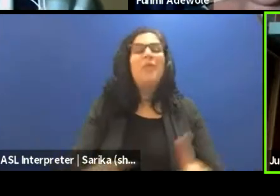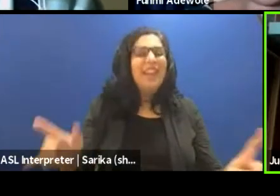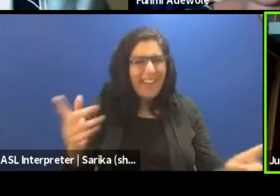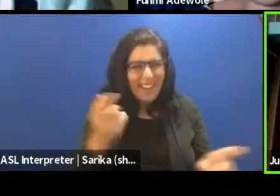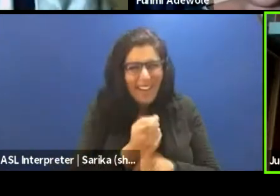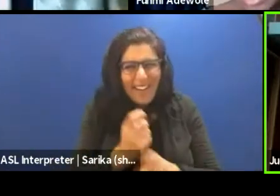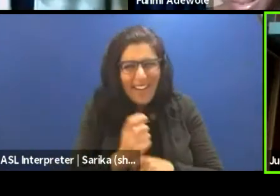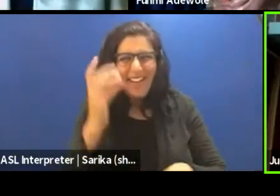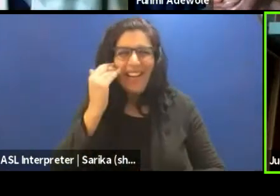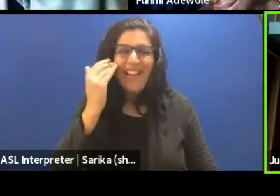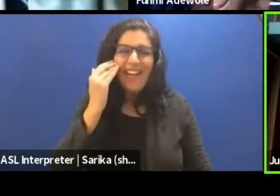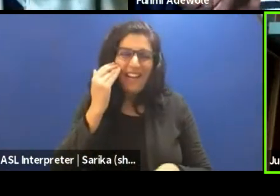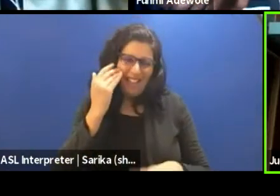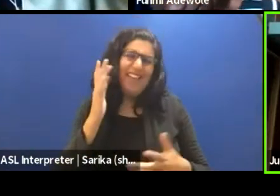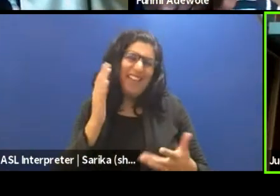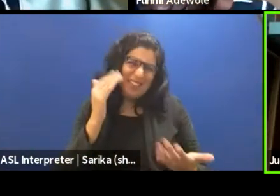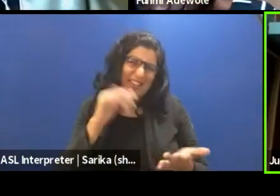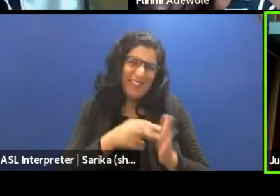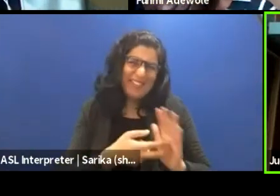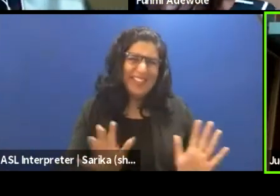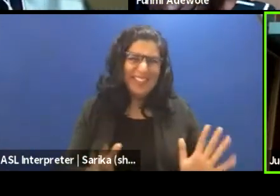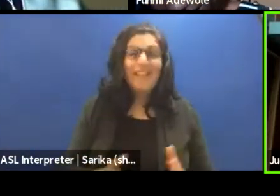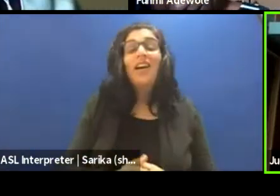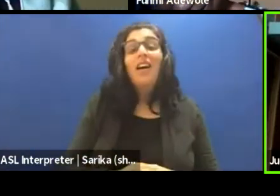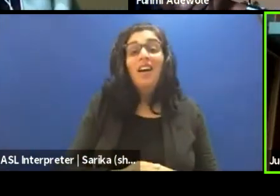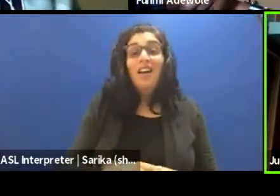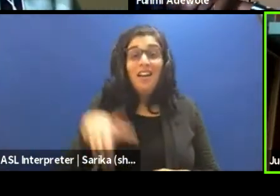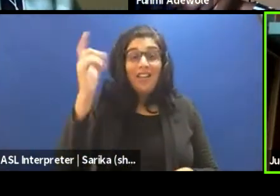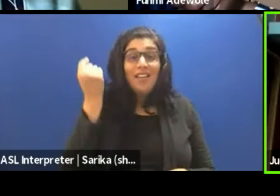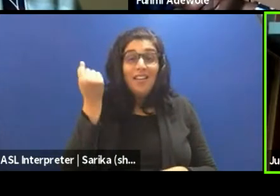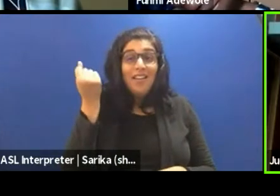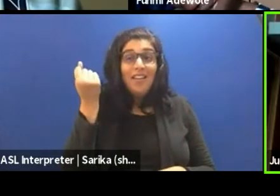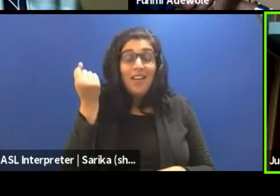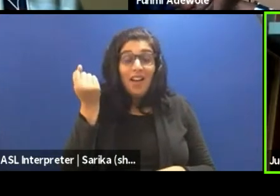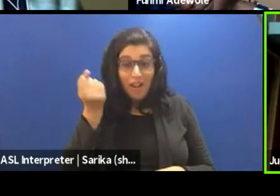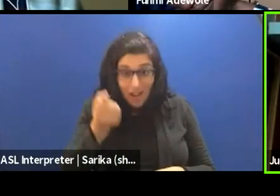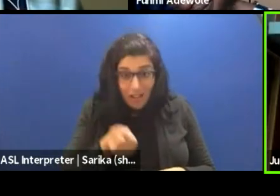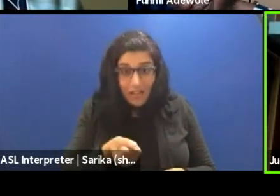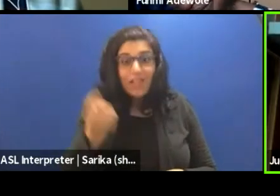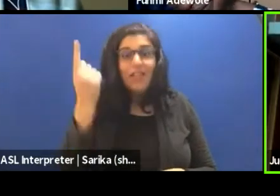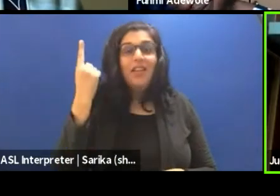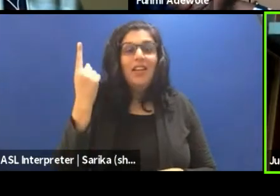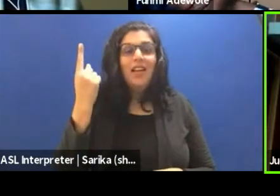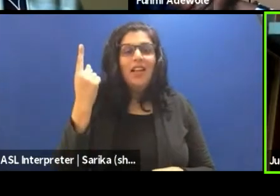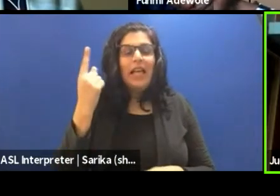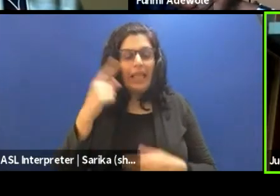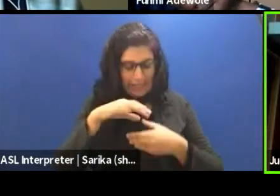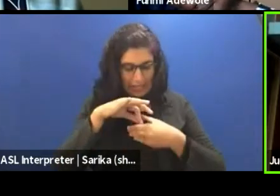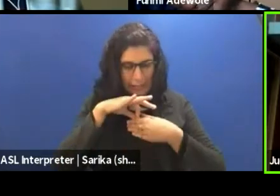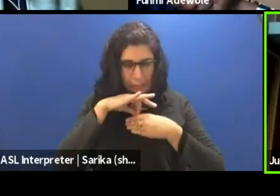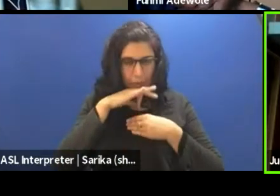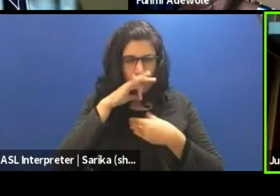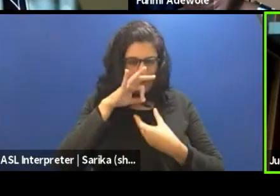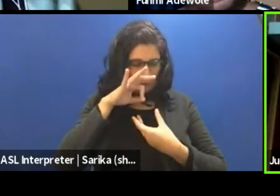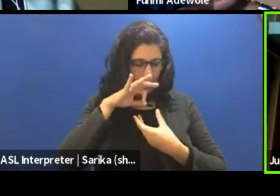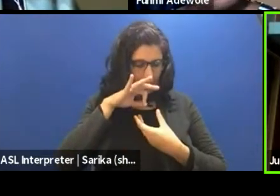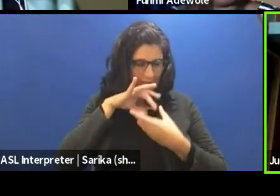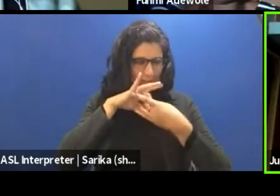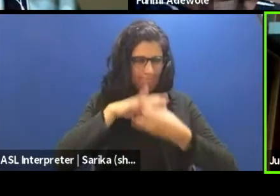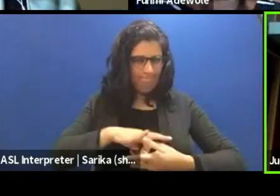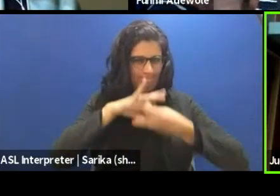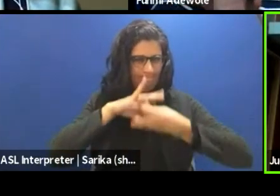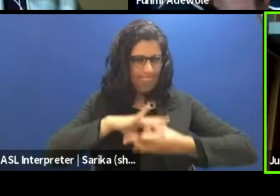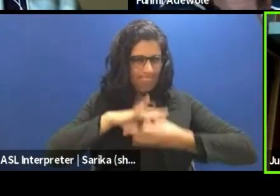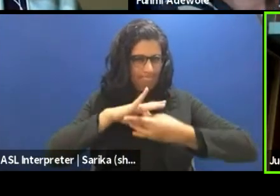chance. You know what I mean? And because I understand that I understand the spirituality of the creative process, it